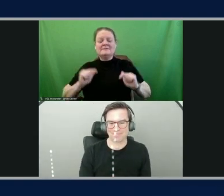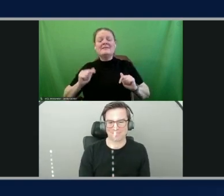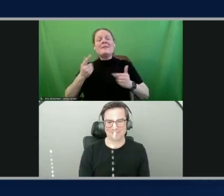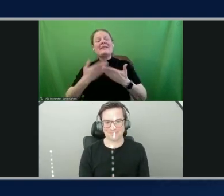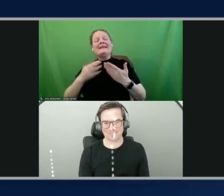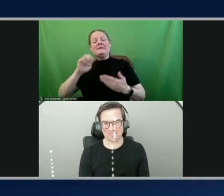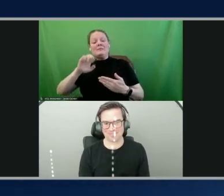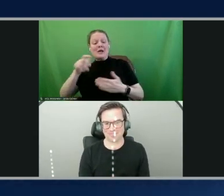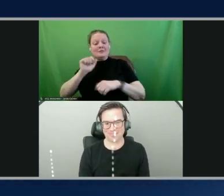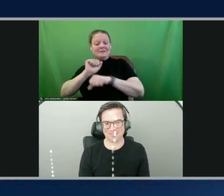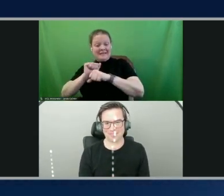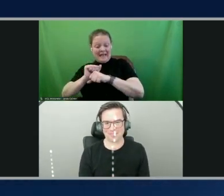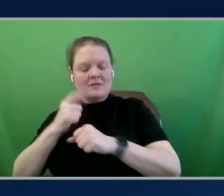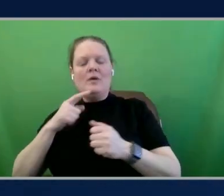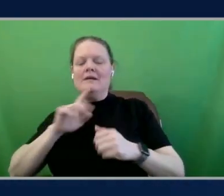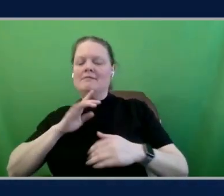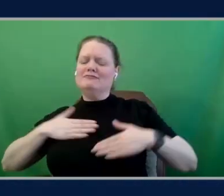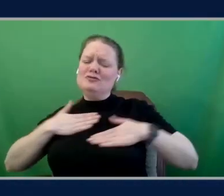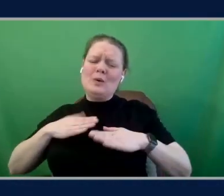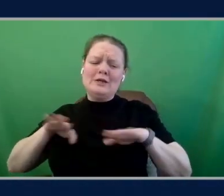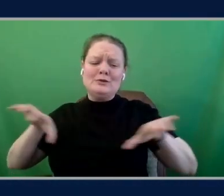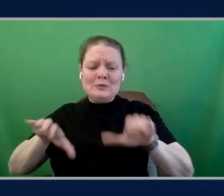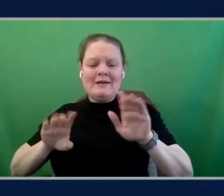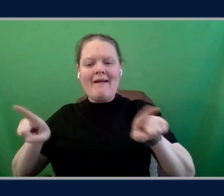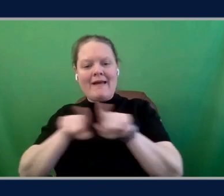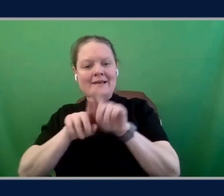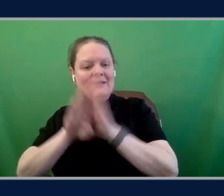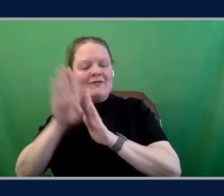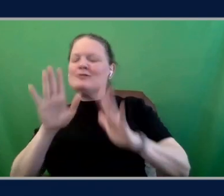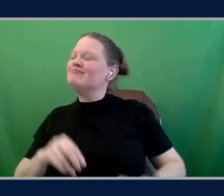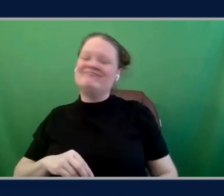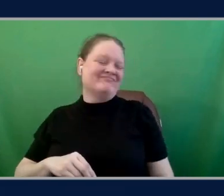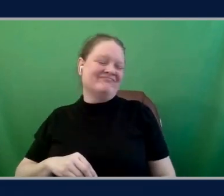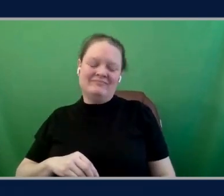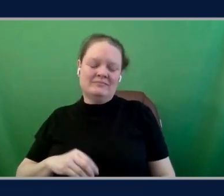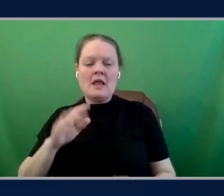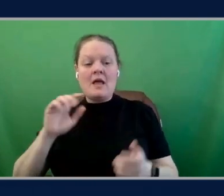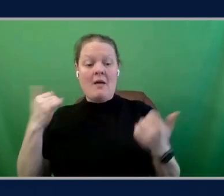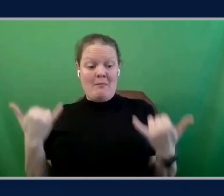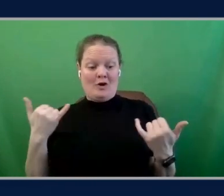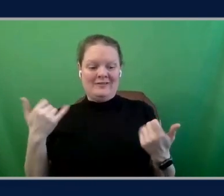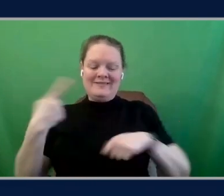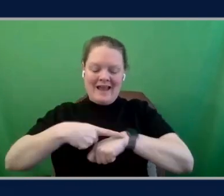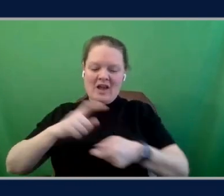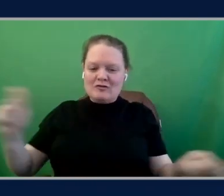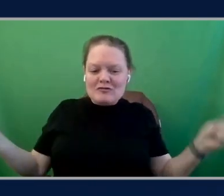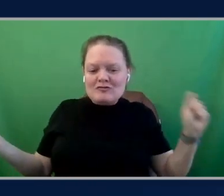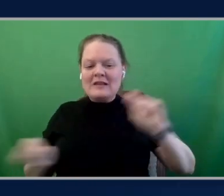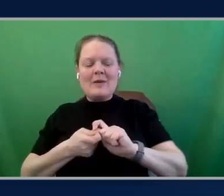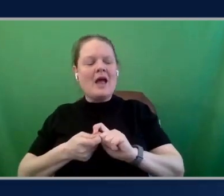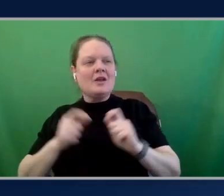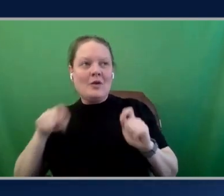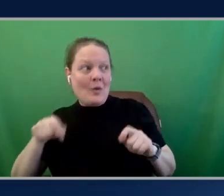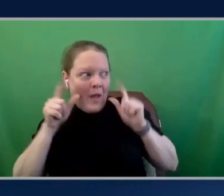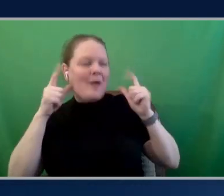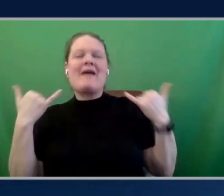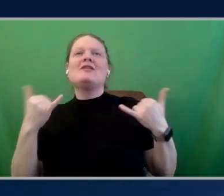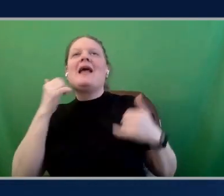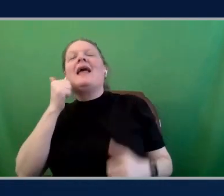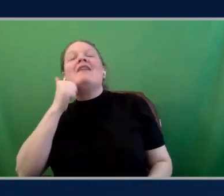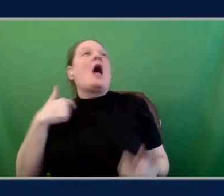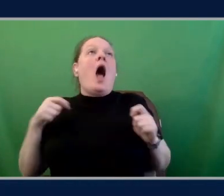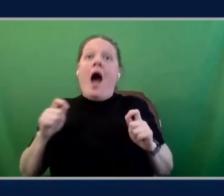as developers. Modernization, transformation. I'm sure some of you wake up every day and say, wow, I want to modernize. I want to transform.